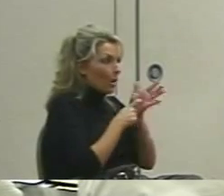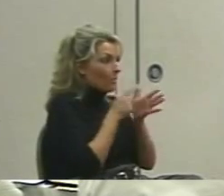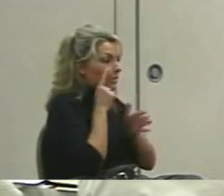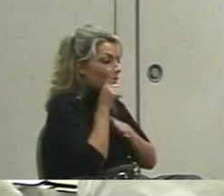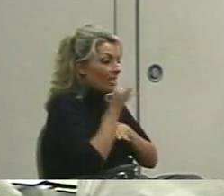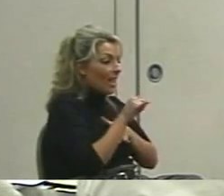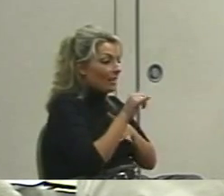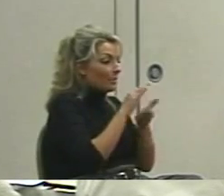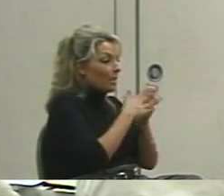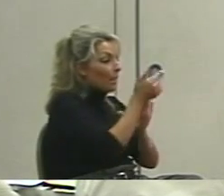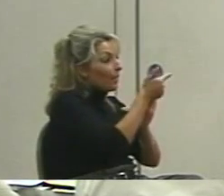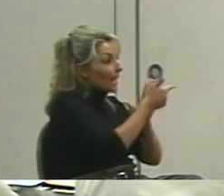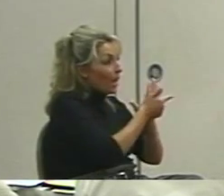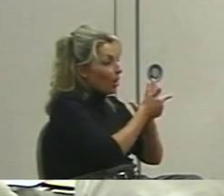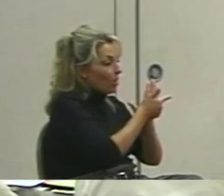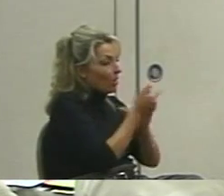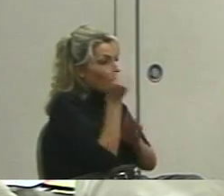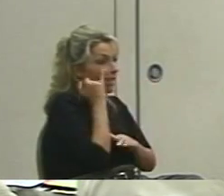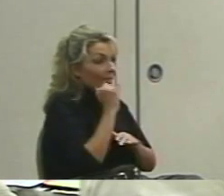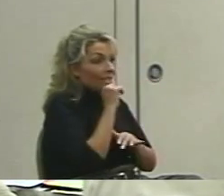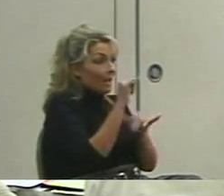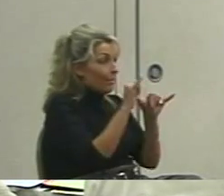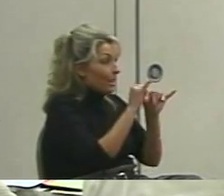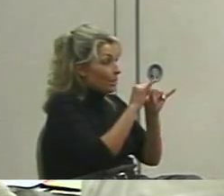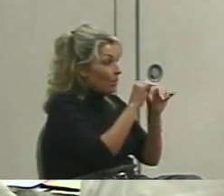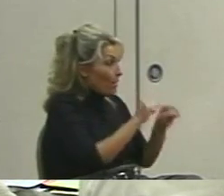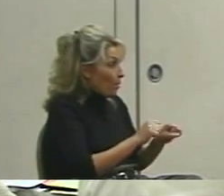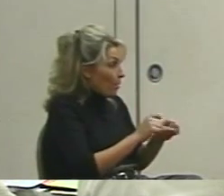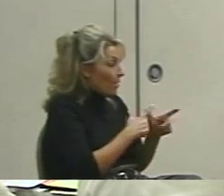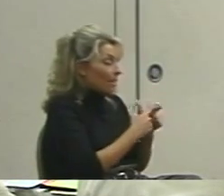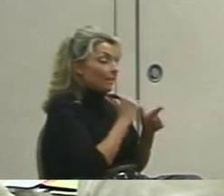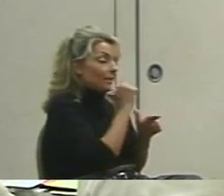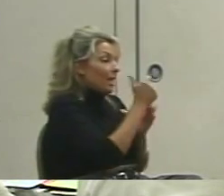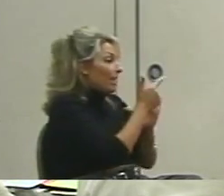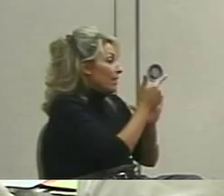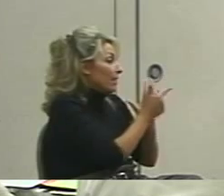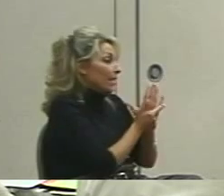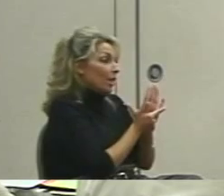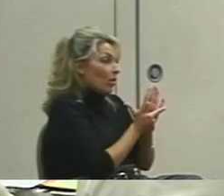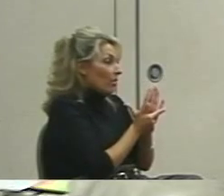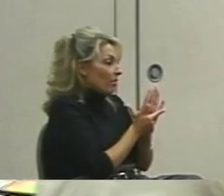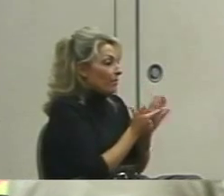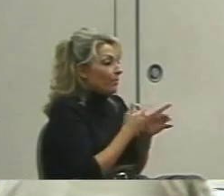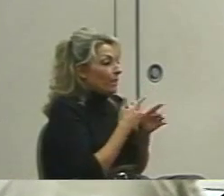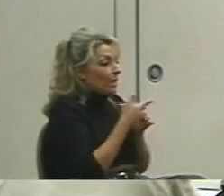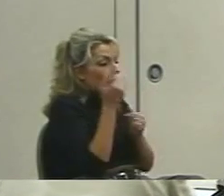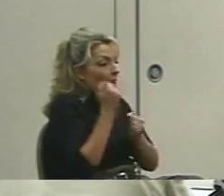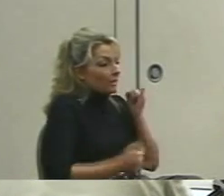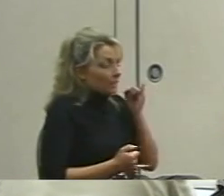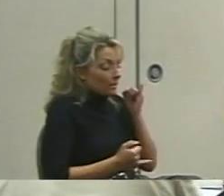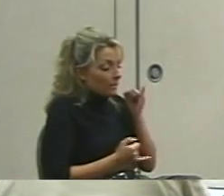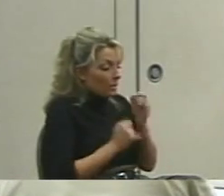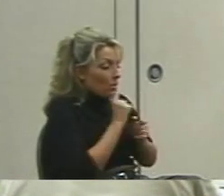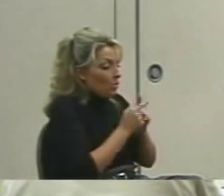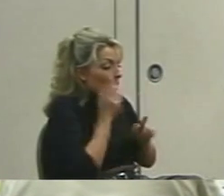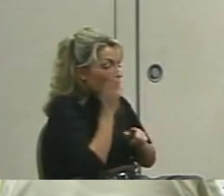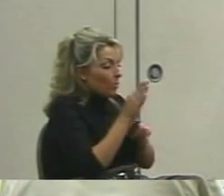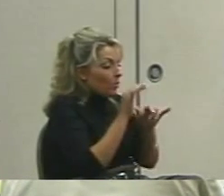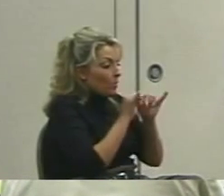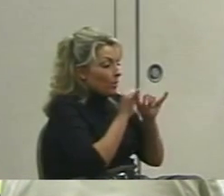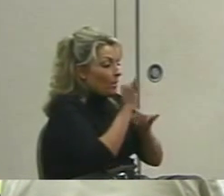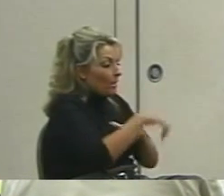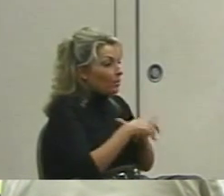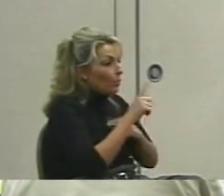to be legal. If it's not measurable, it's not legal. And lastly, when will you measure this?